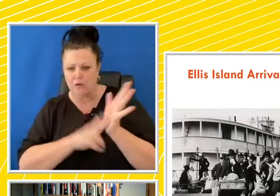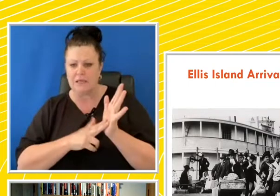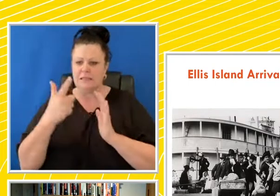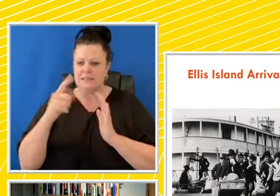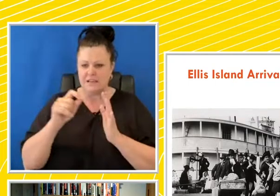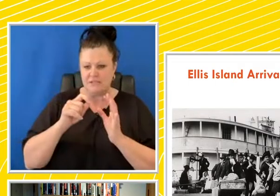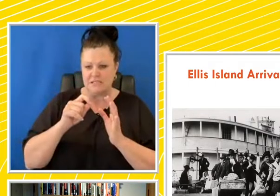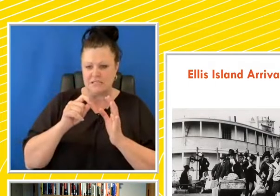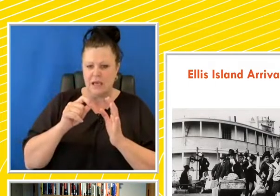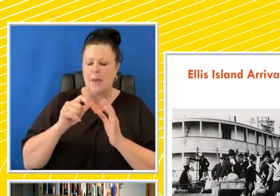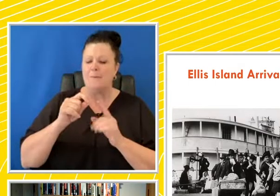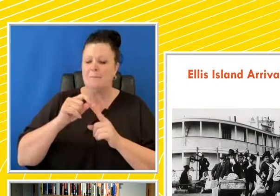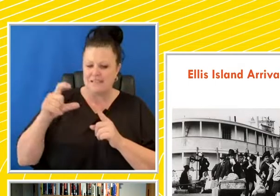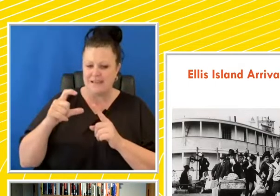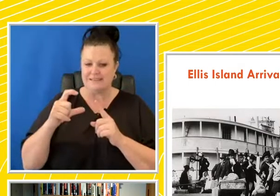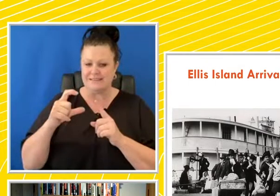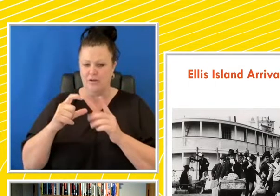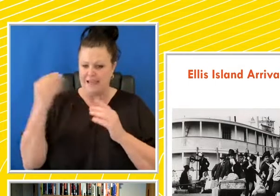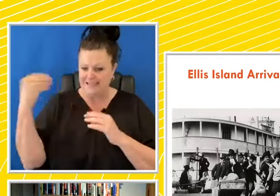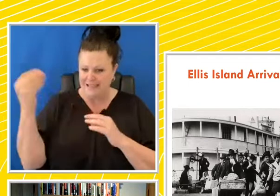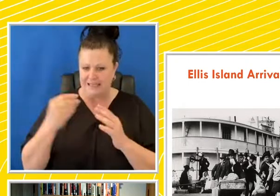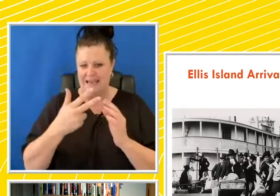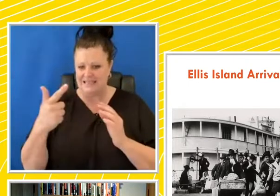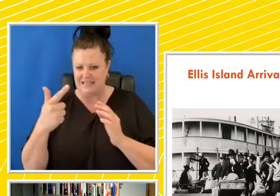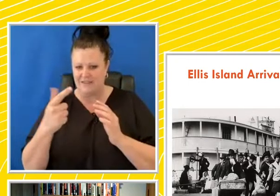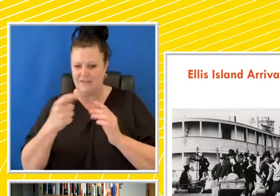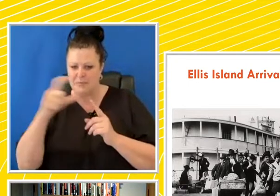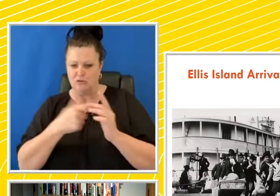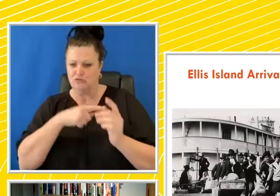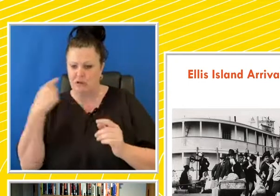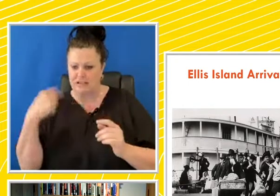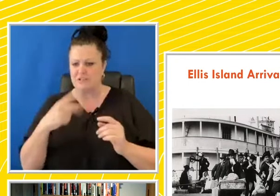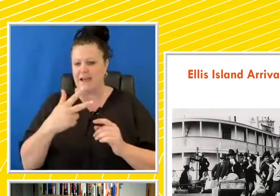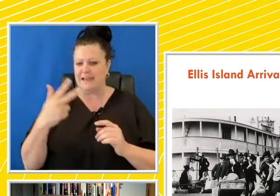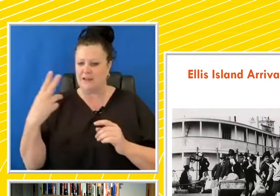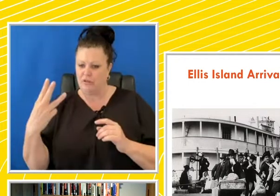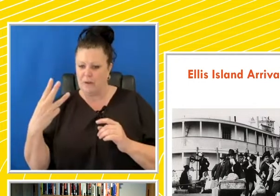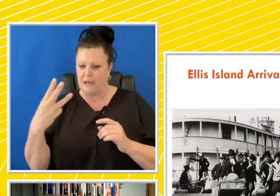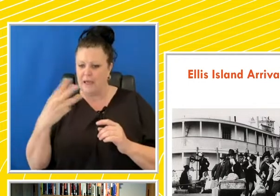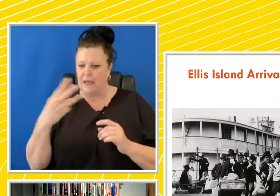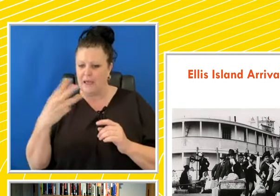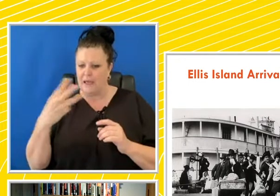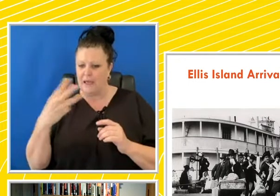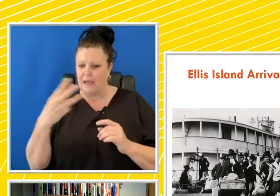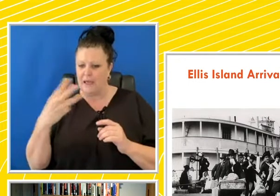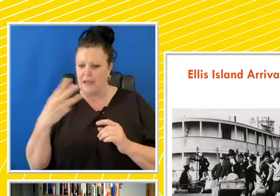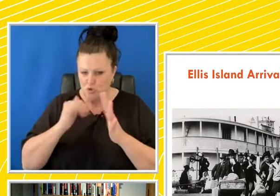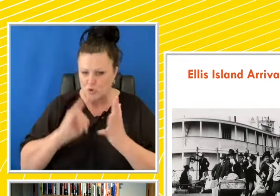Italians, 87% of Russians and 83% of Jews, he determined, were feeble-minded of those coming in.